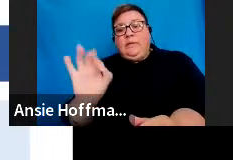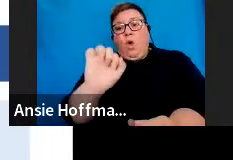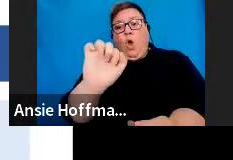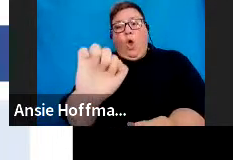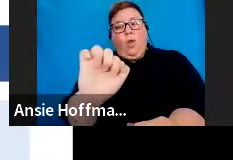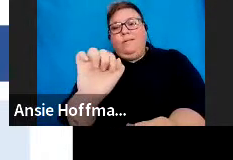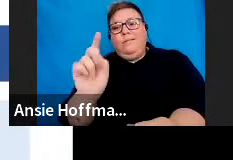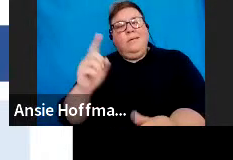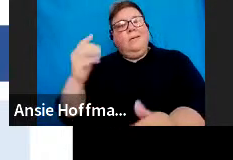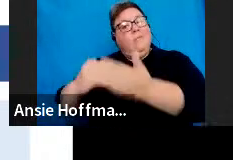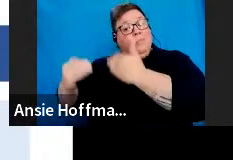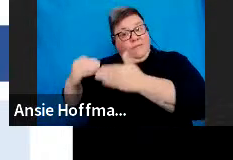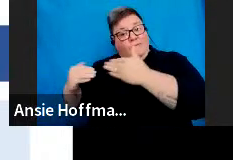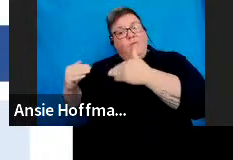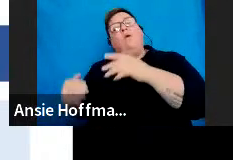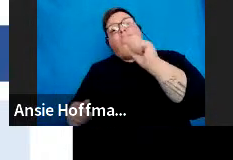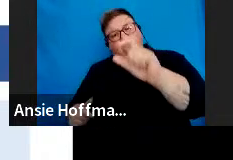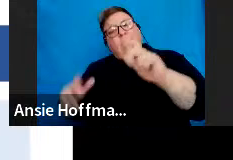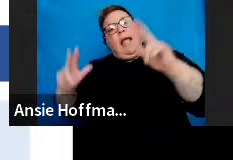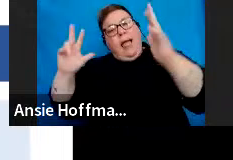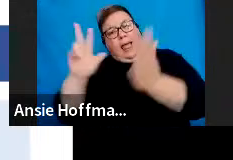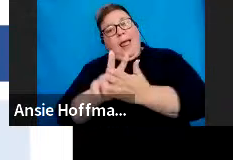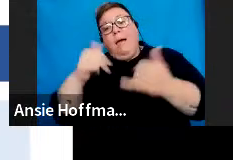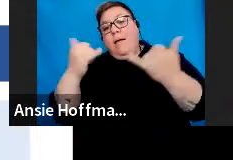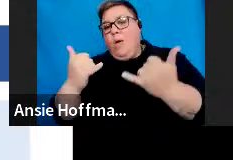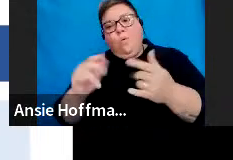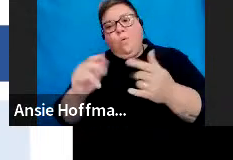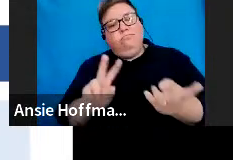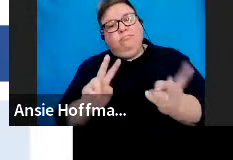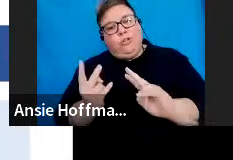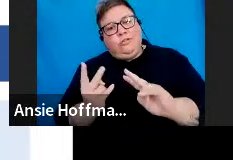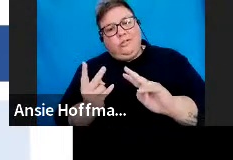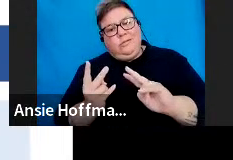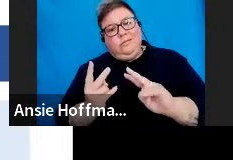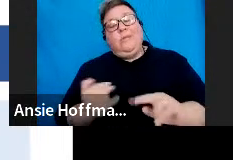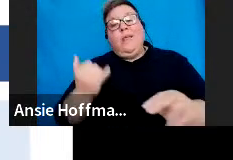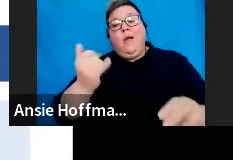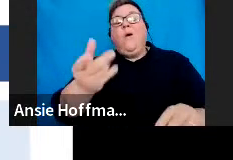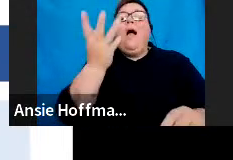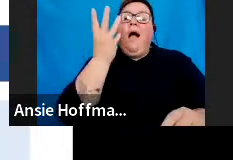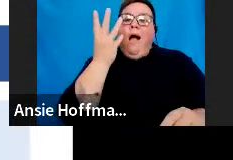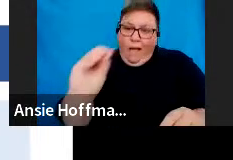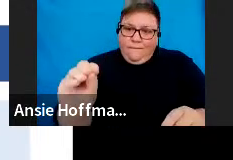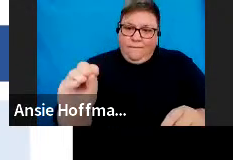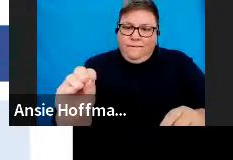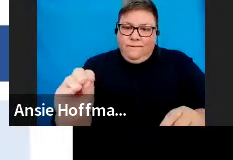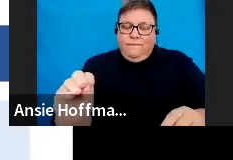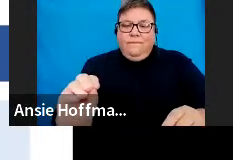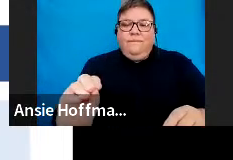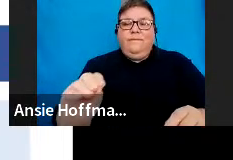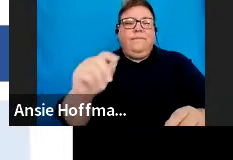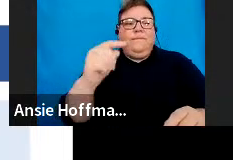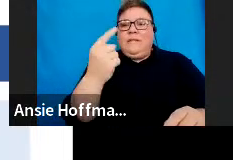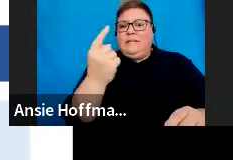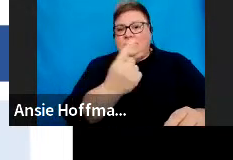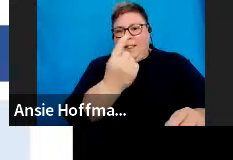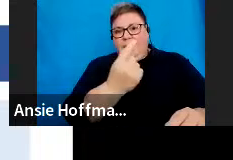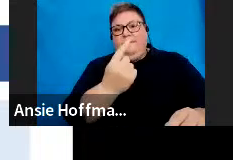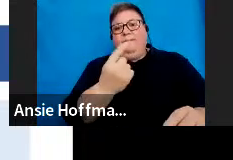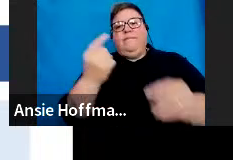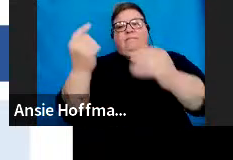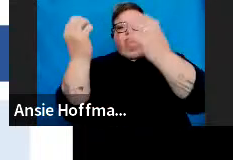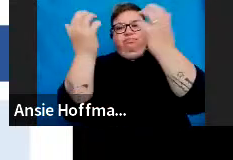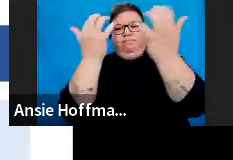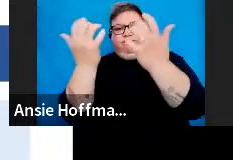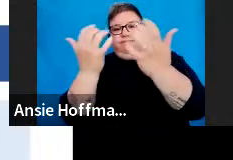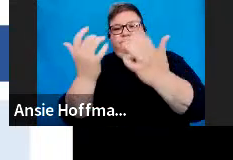do that. It was allowed. Now, the process is, you have to, it's completely automated, and the system calculates the